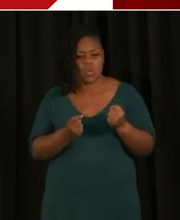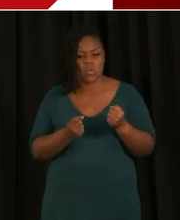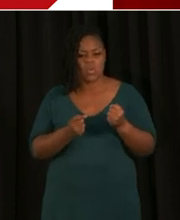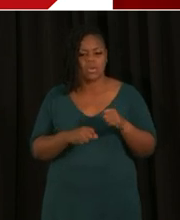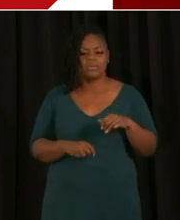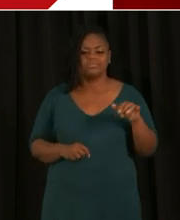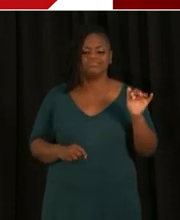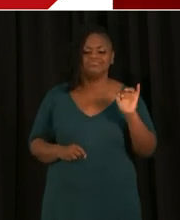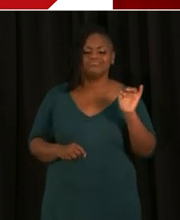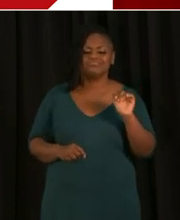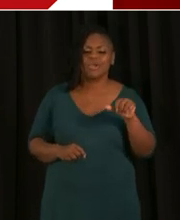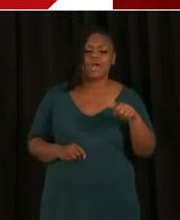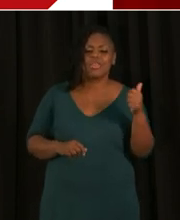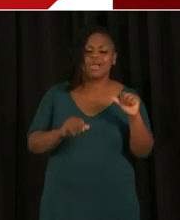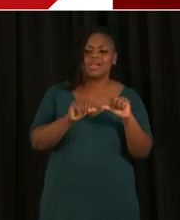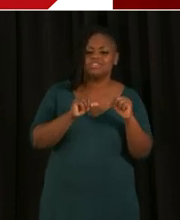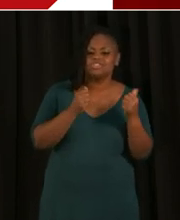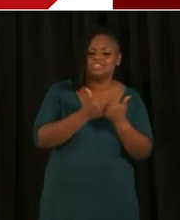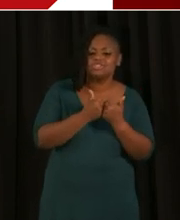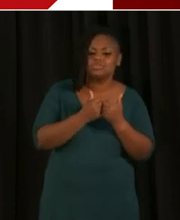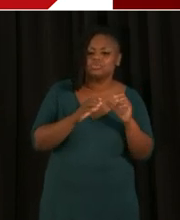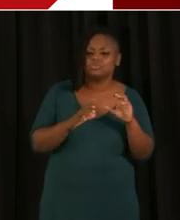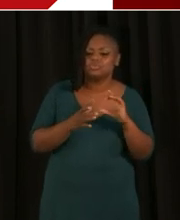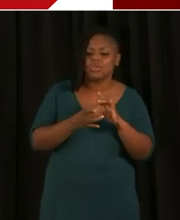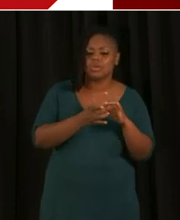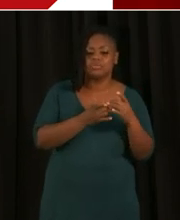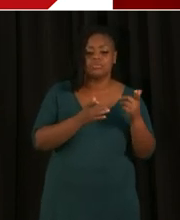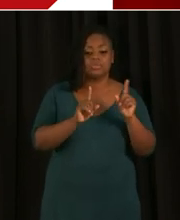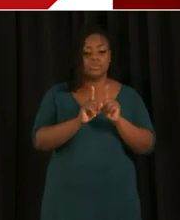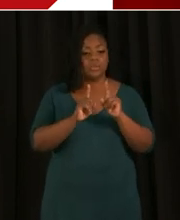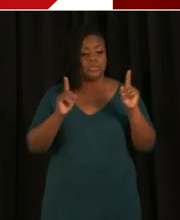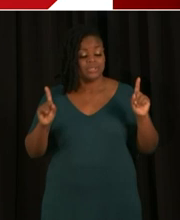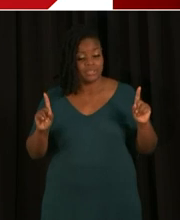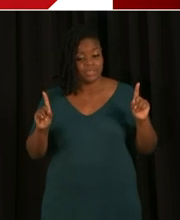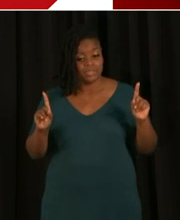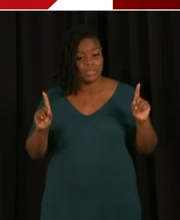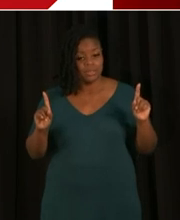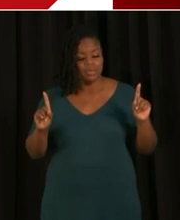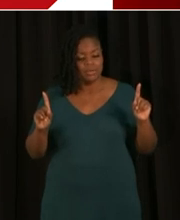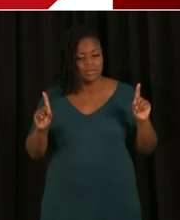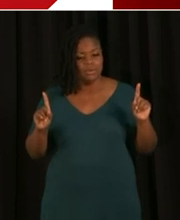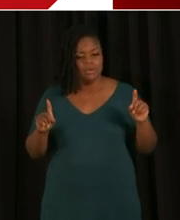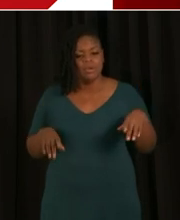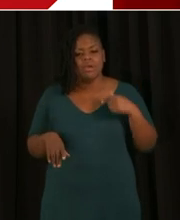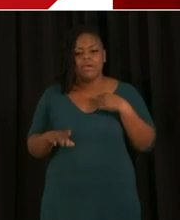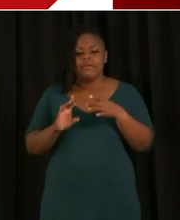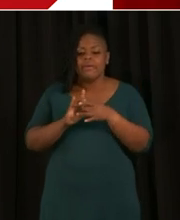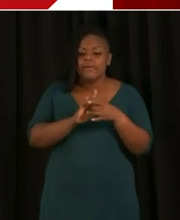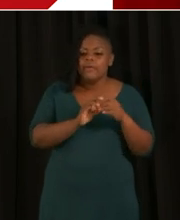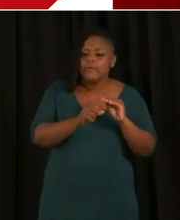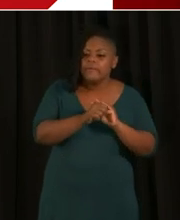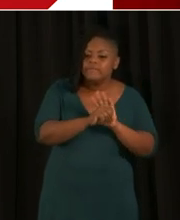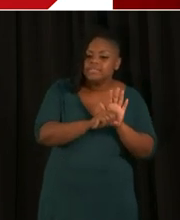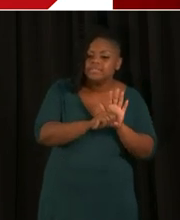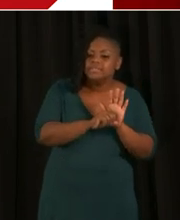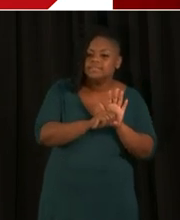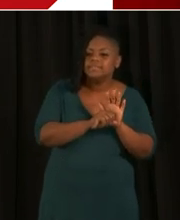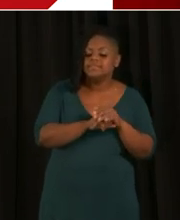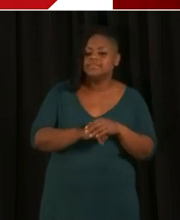COVID-related prevention is taking place at the locations?